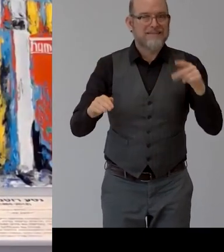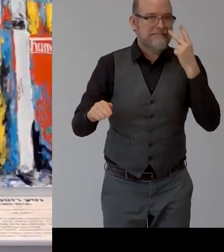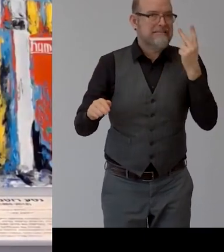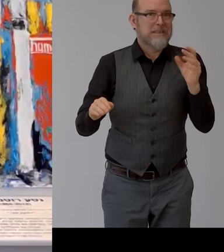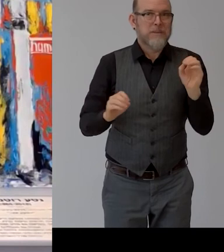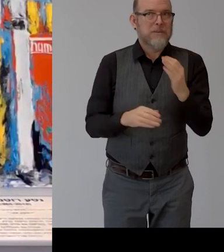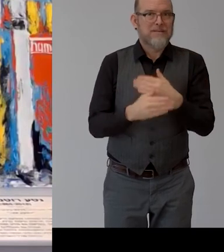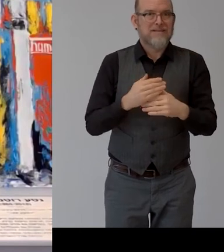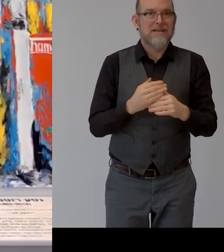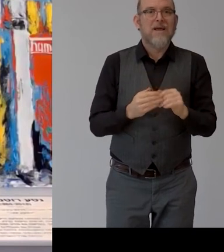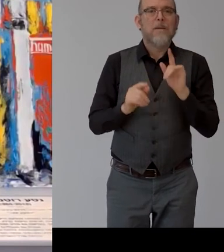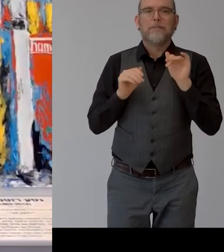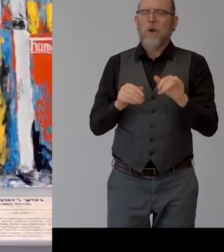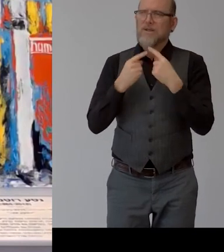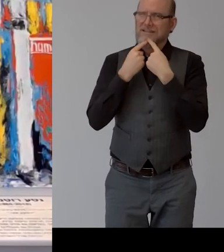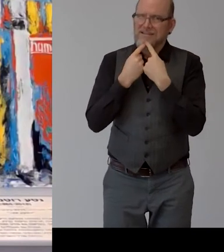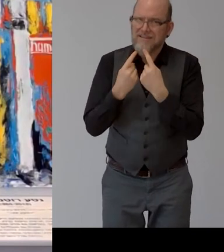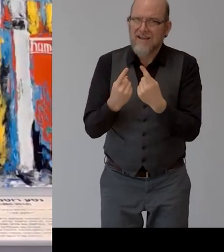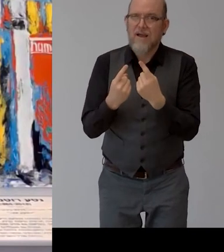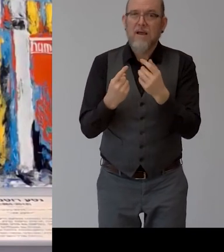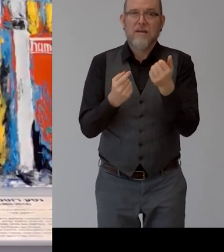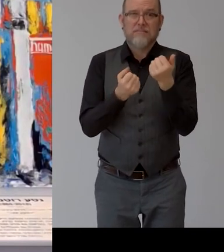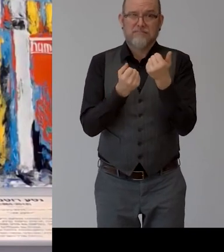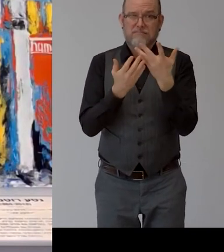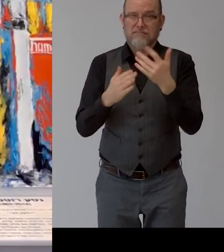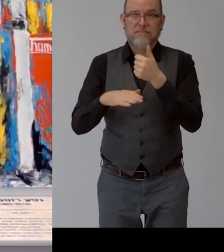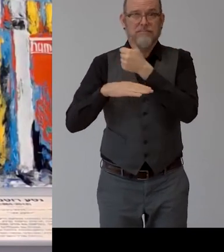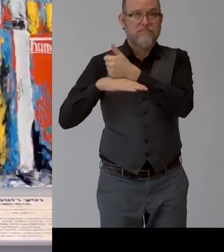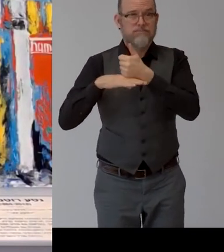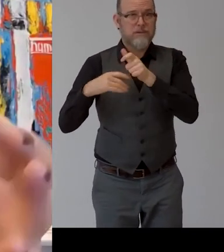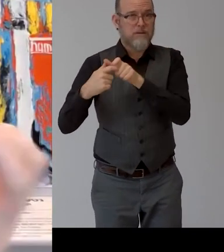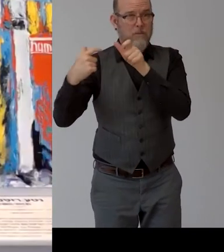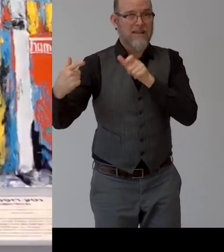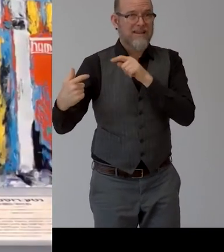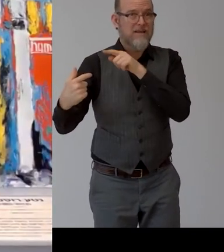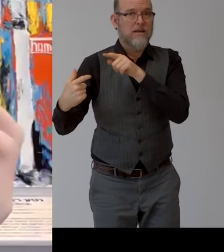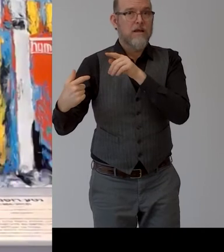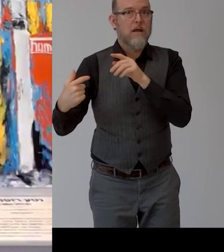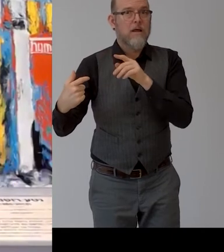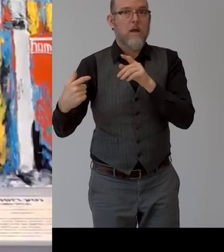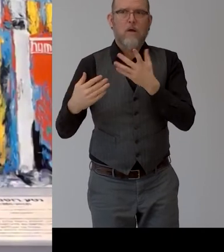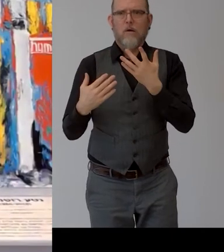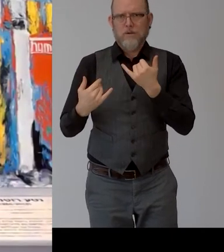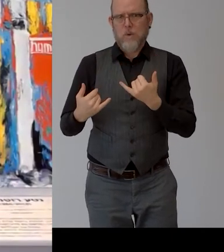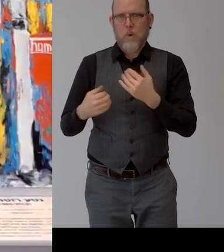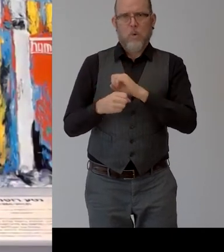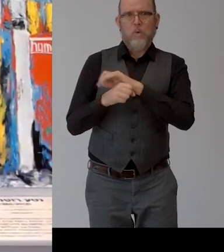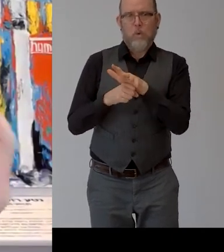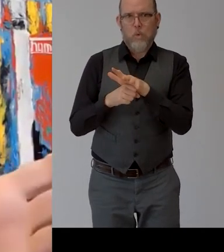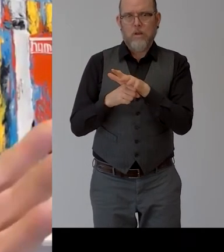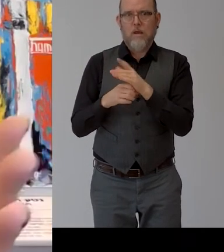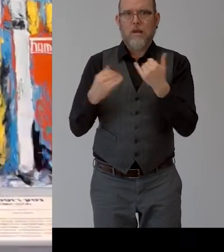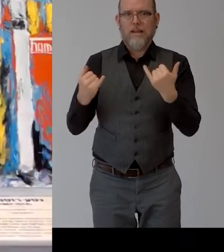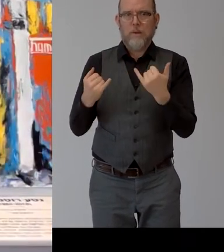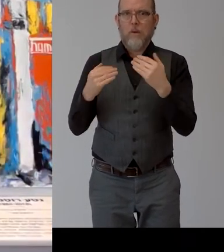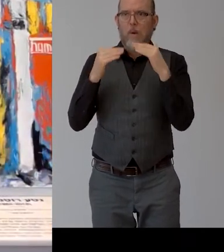things that we hear from employers um uh following the corona uh virus and the quarantine and the working from home and being alone and